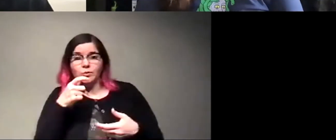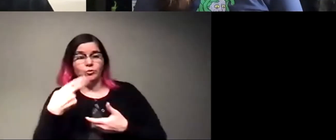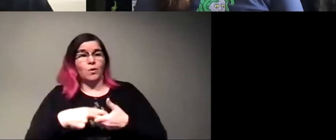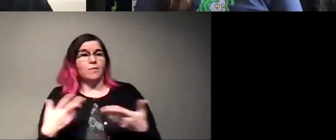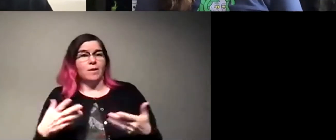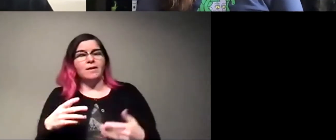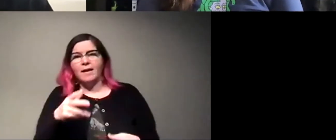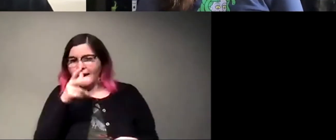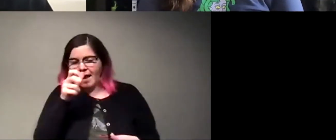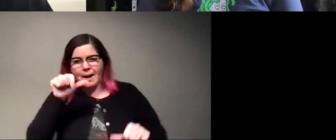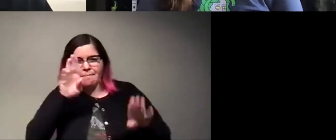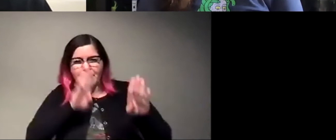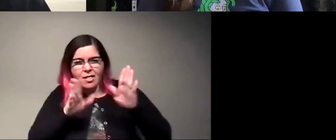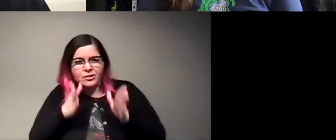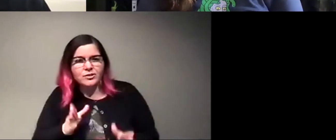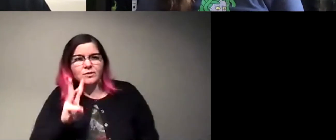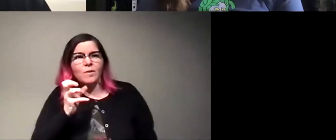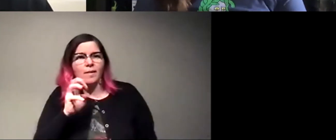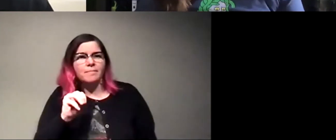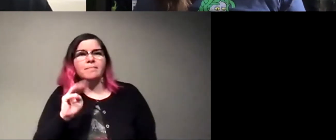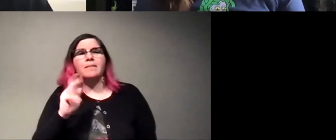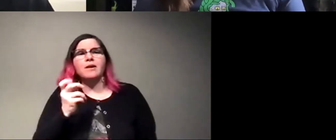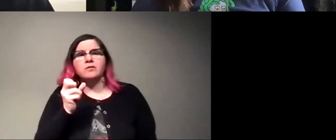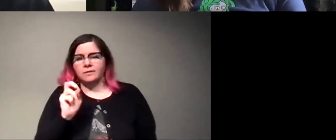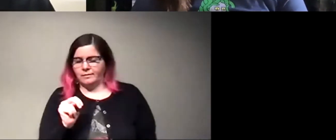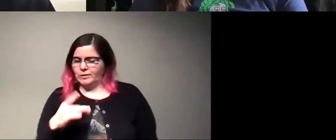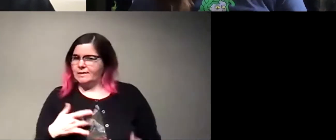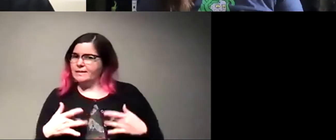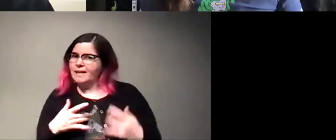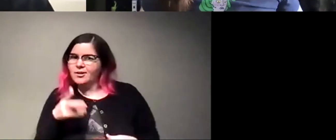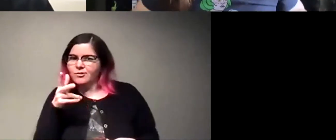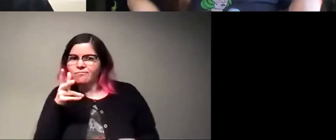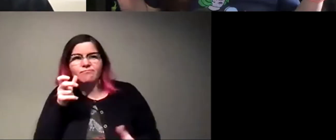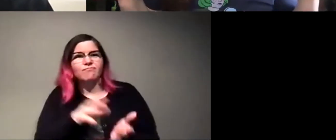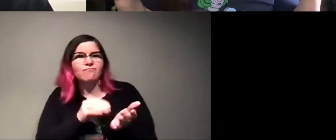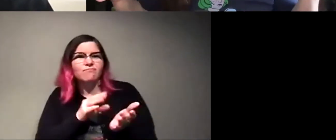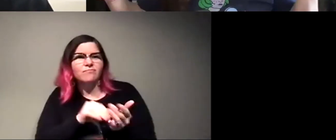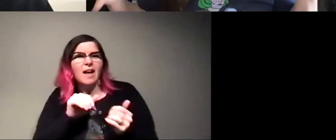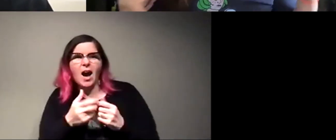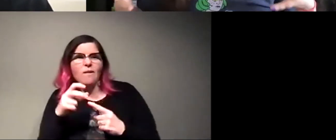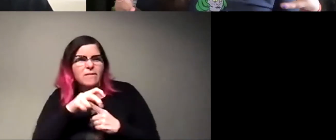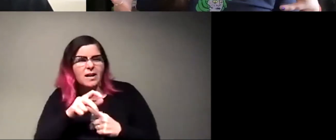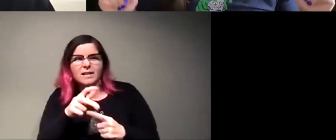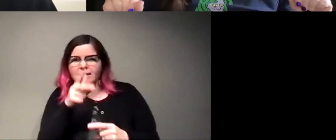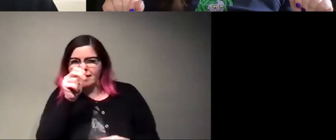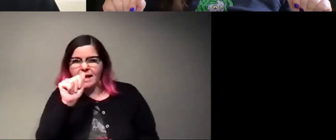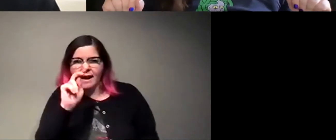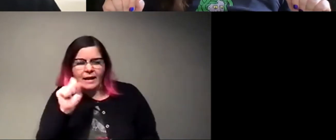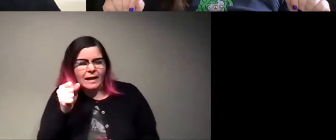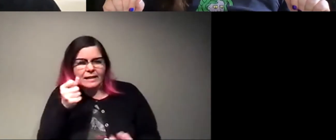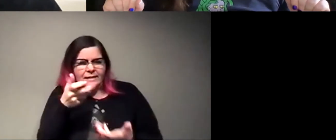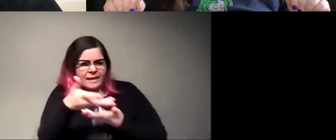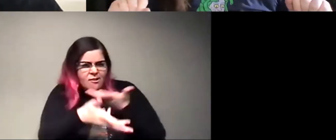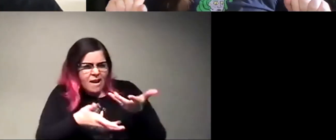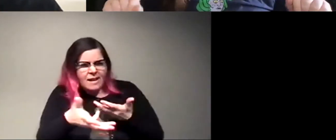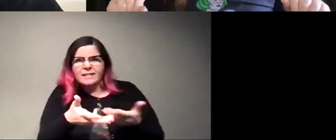ant biologist, William Beckerson. We're really excited to hear all about how fungus and ants interact in